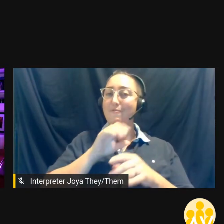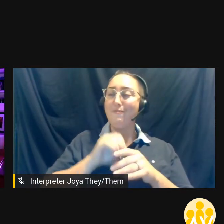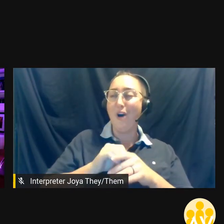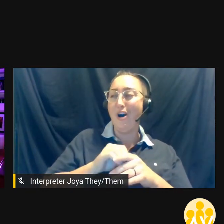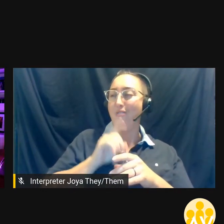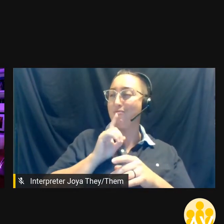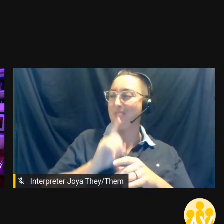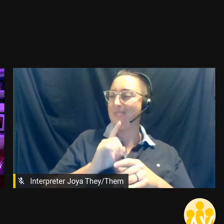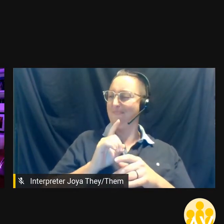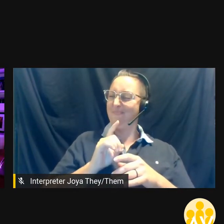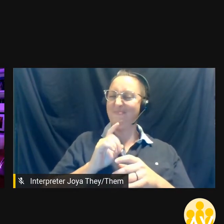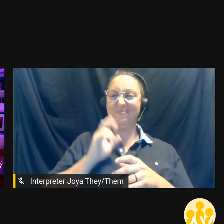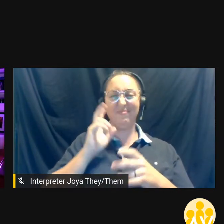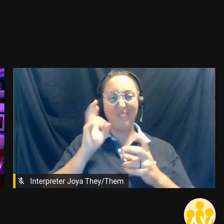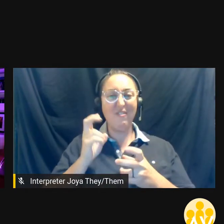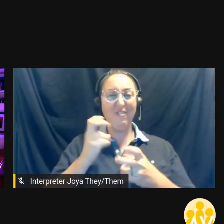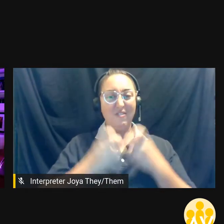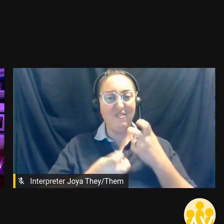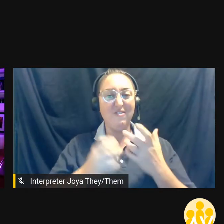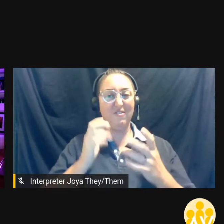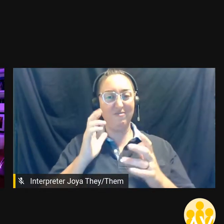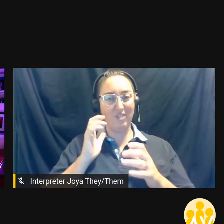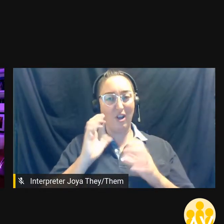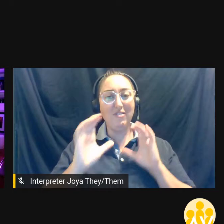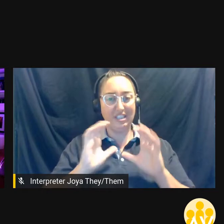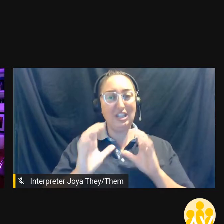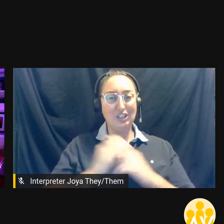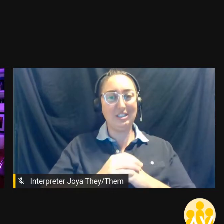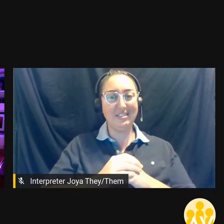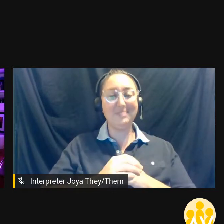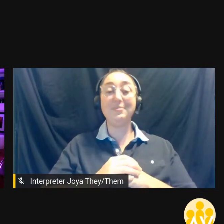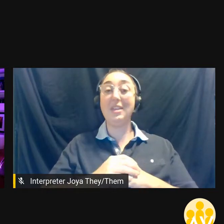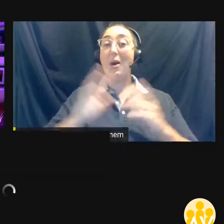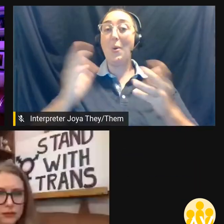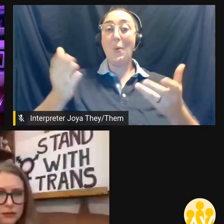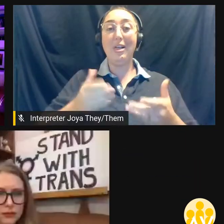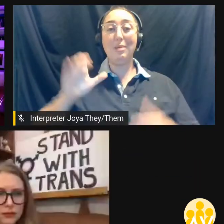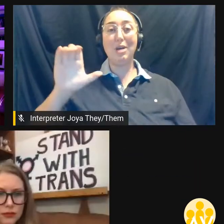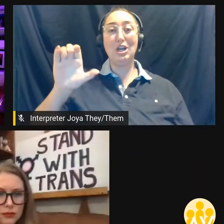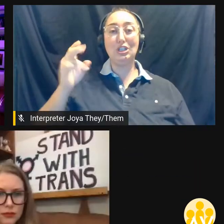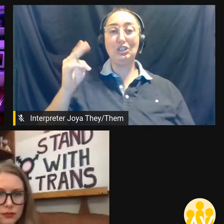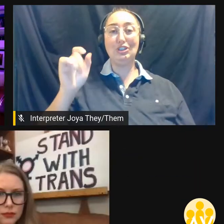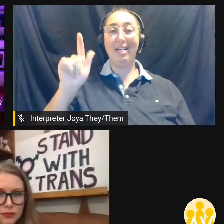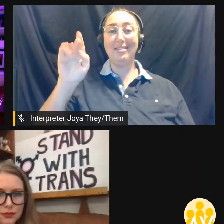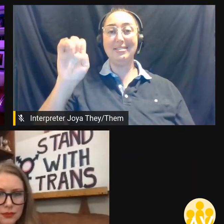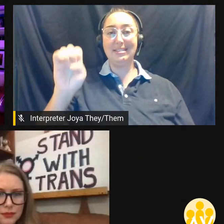on some of the issues that make us most human. Please help me welcome Chelsea Rose.